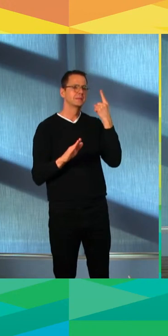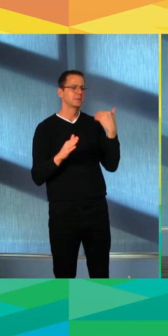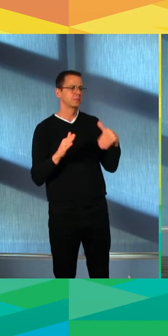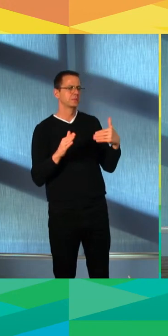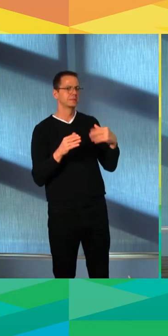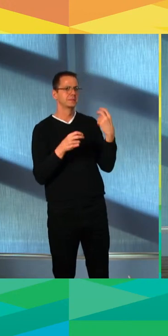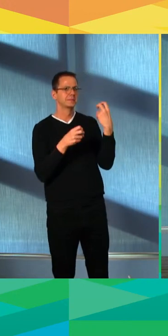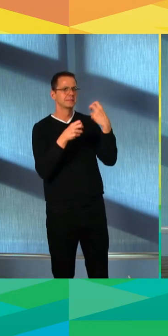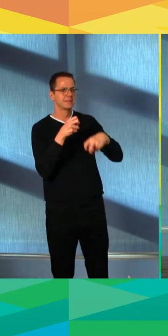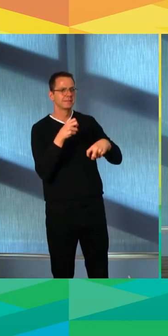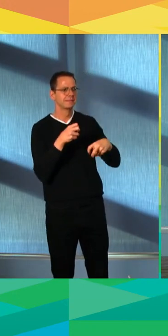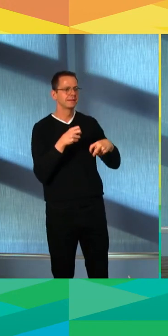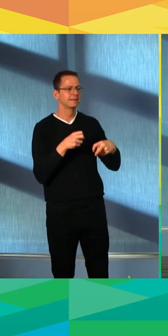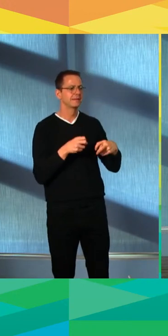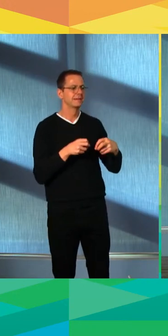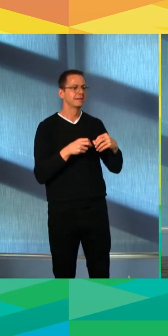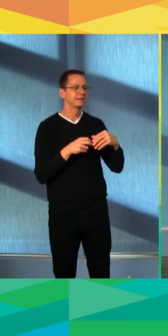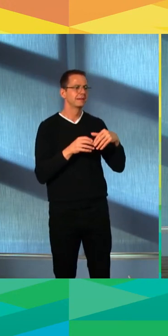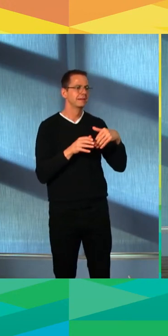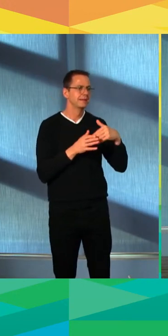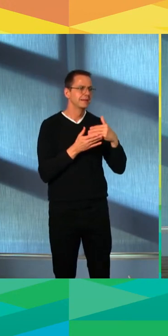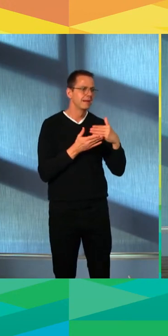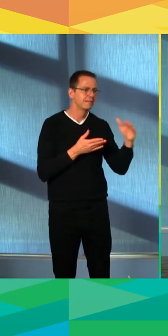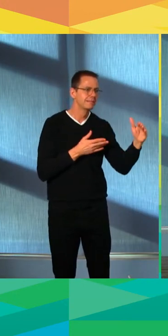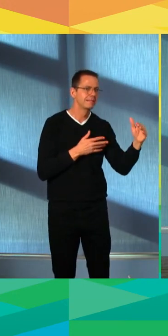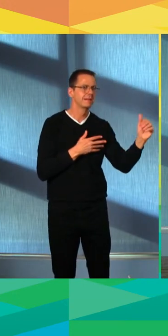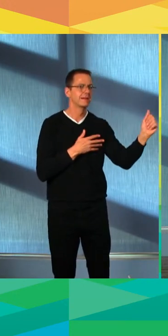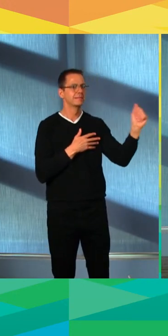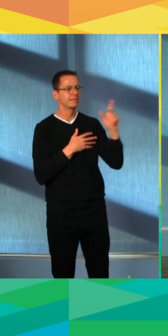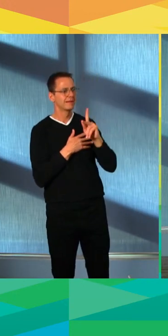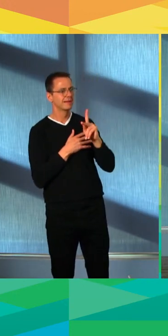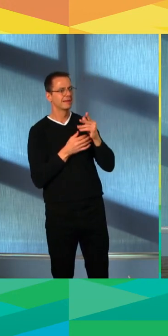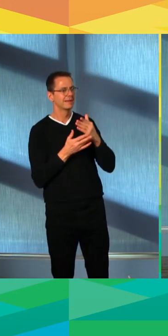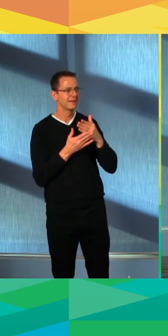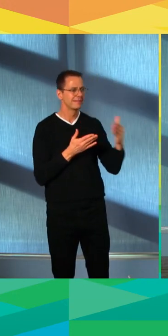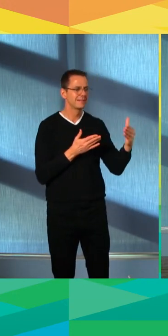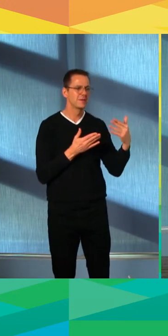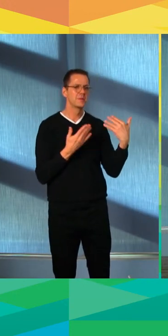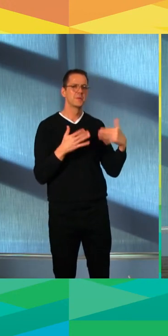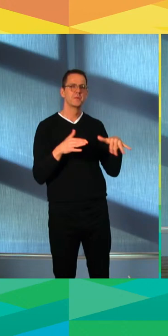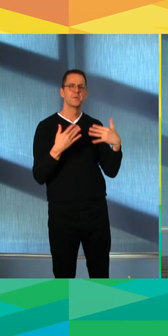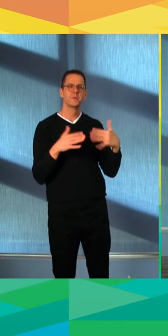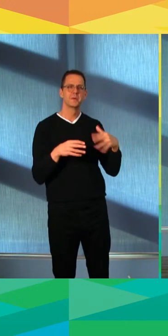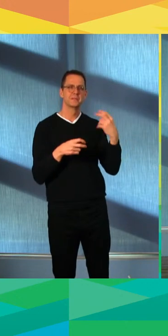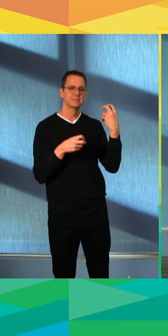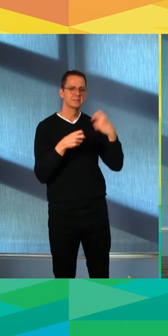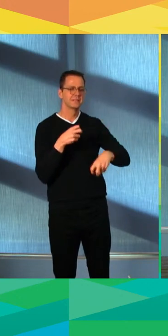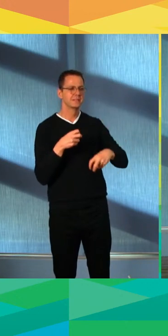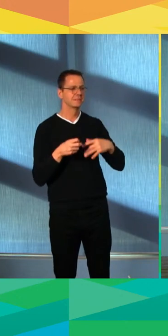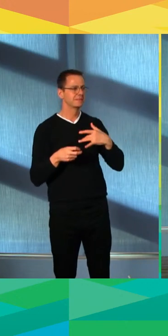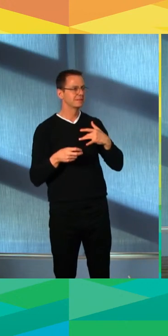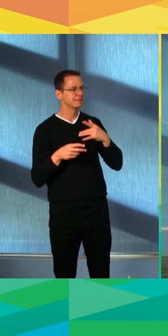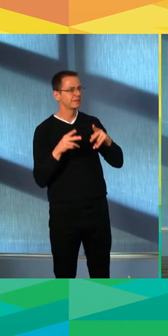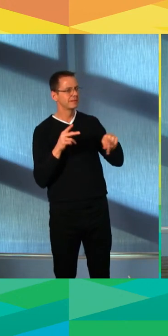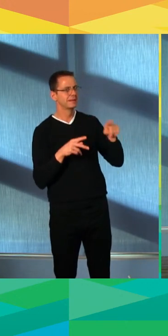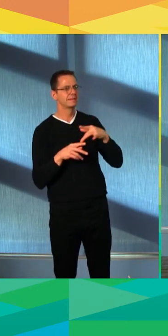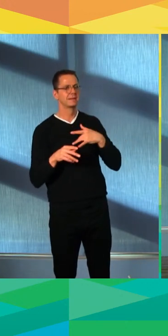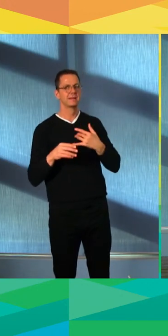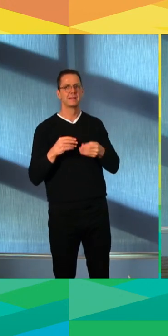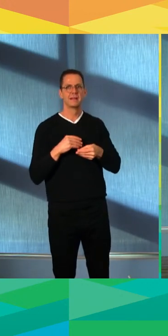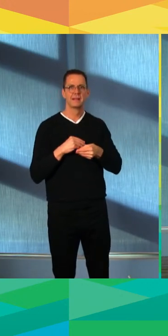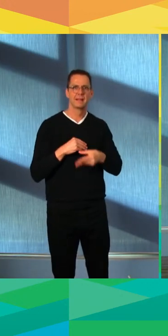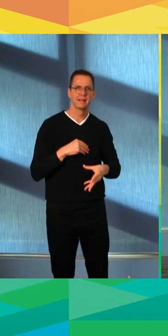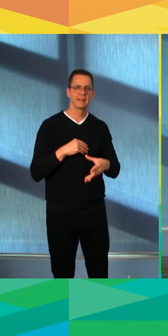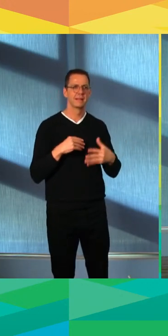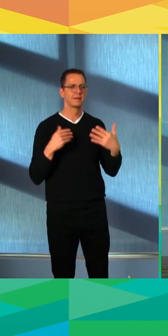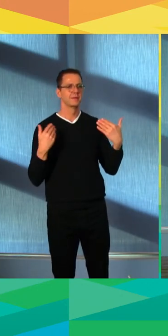causes from a mental health perspective and from a morale perspective. So at this point, I'm taking a hard look at